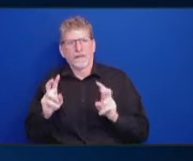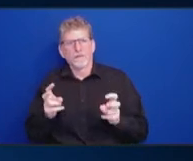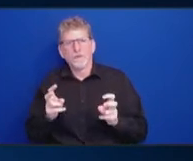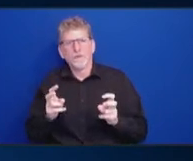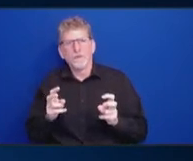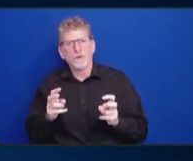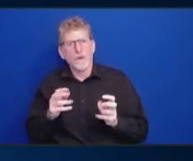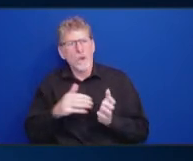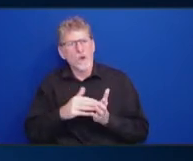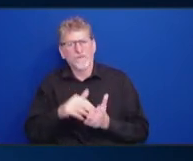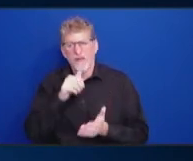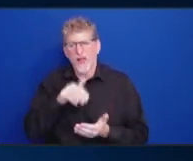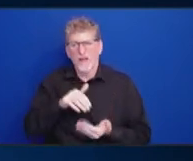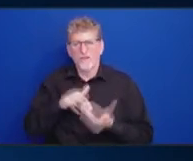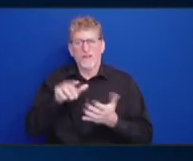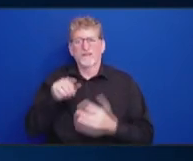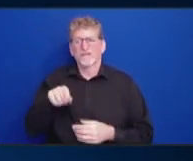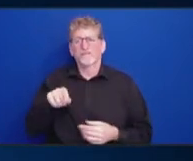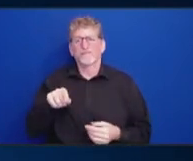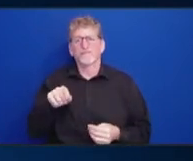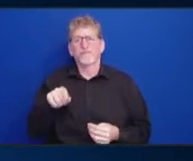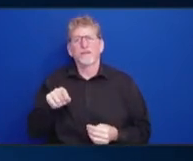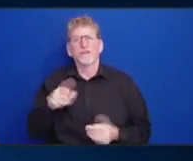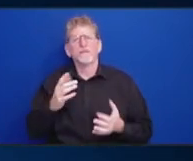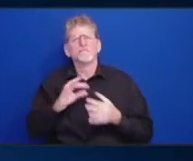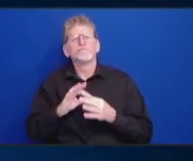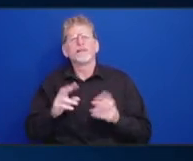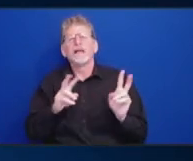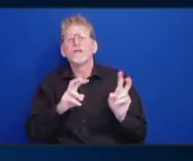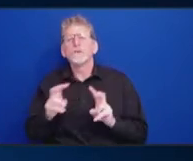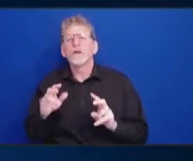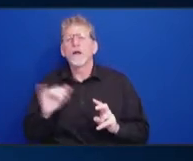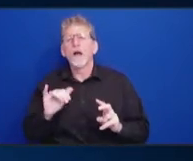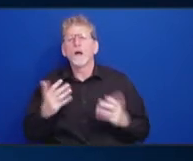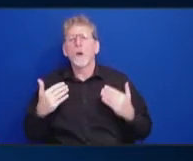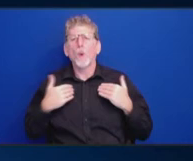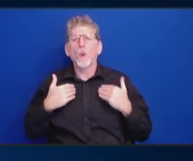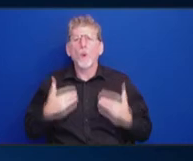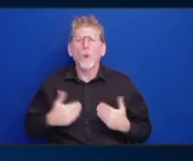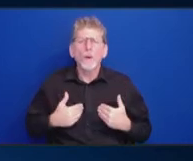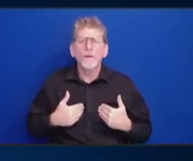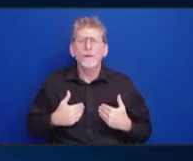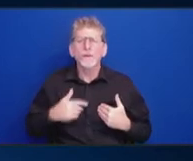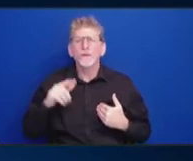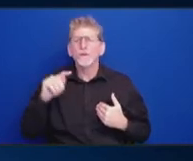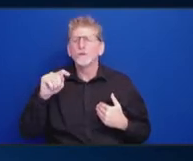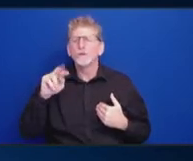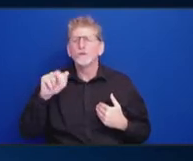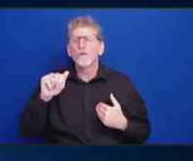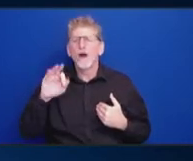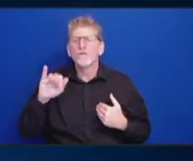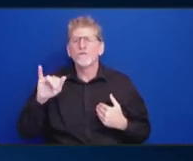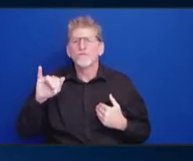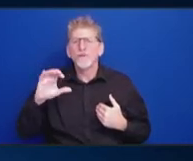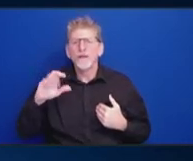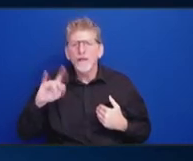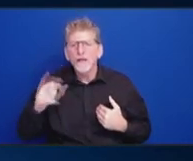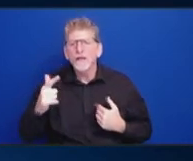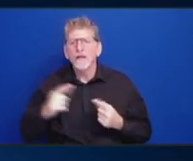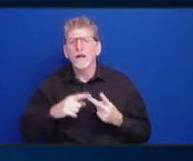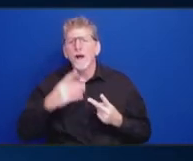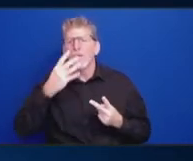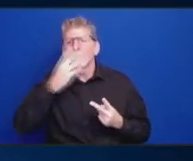about the issues around trafficking and migration issues also affect